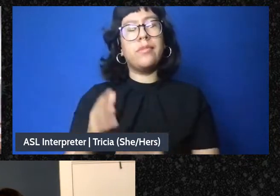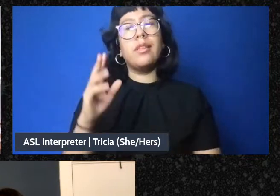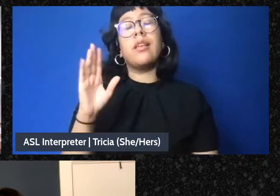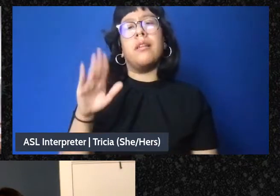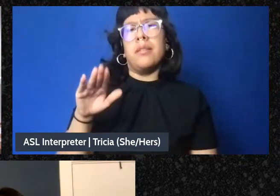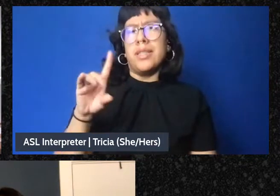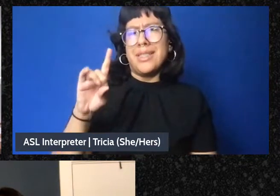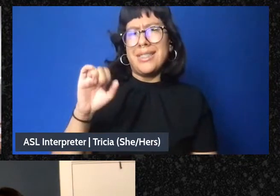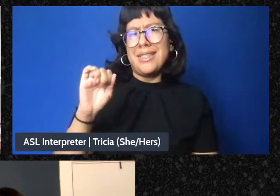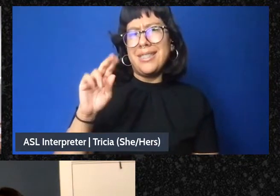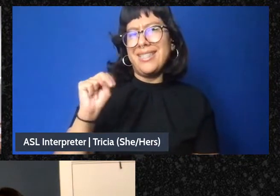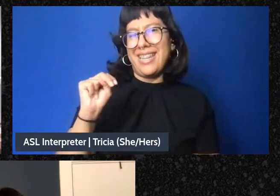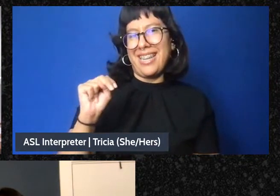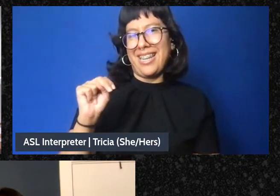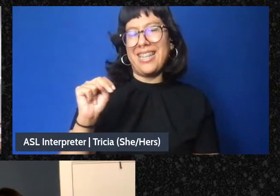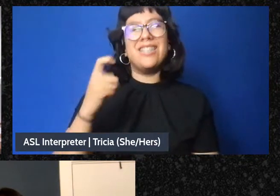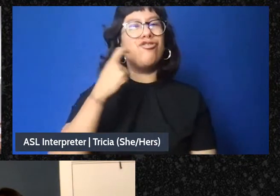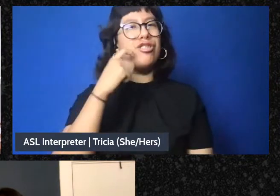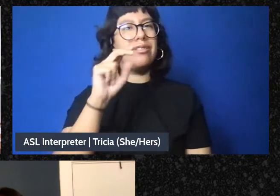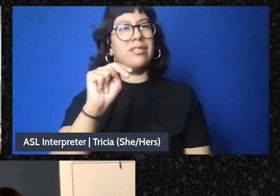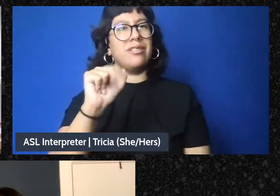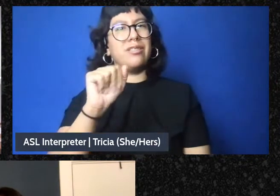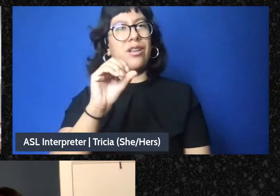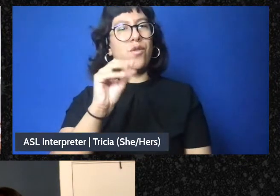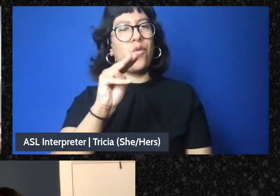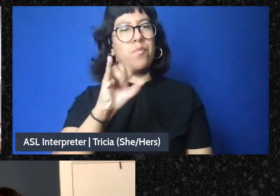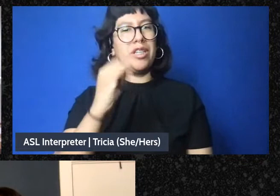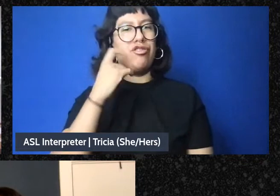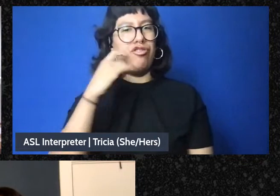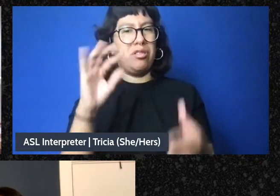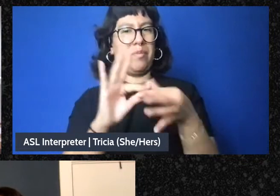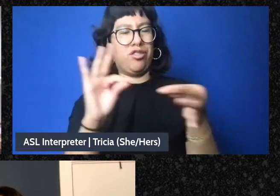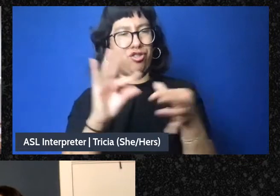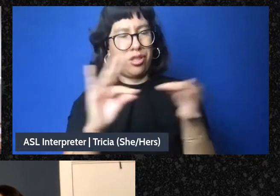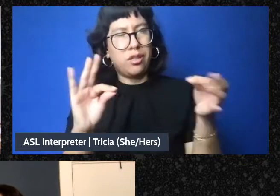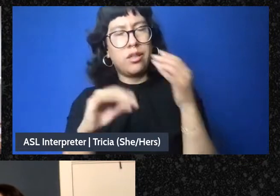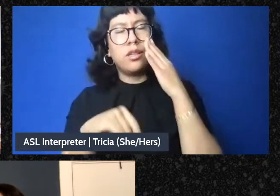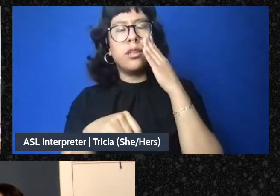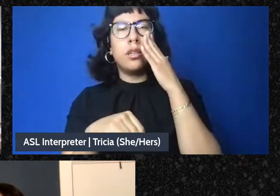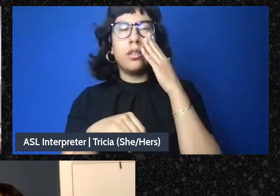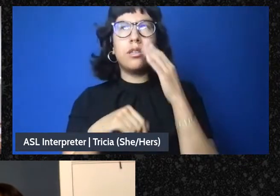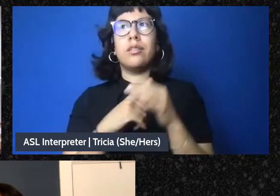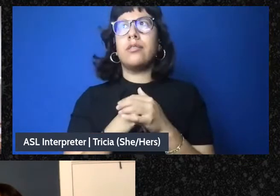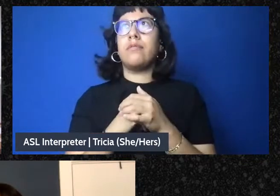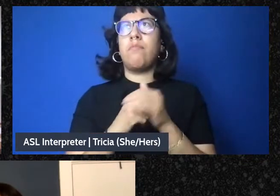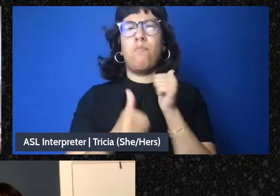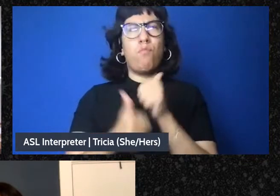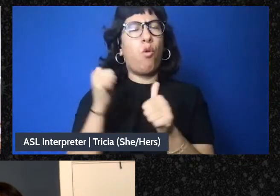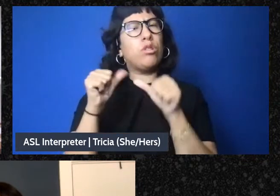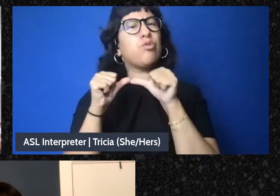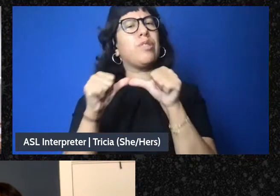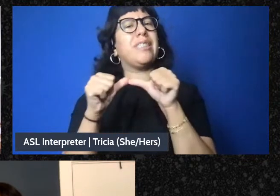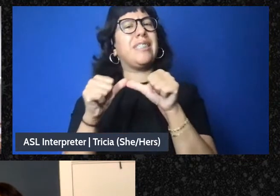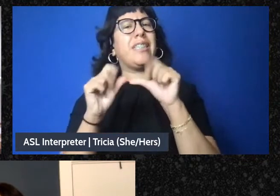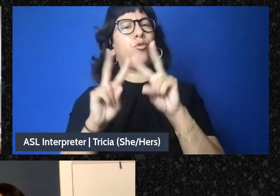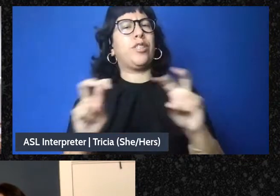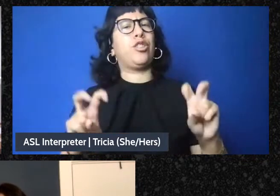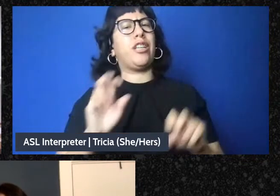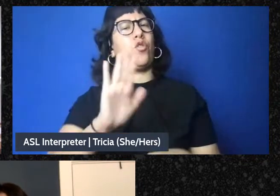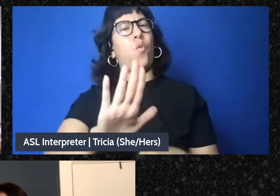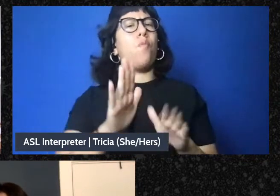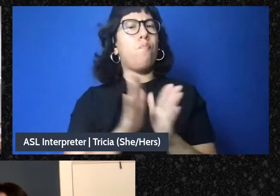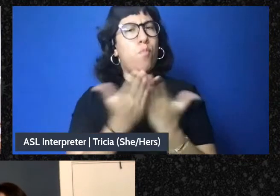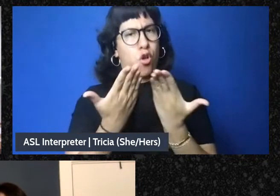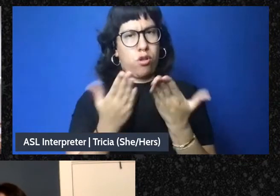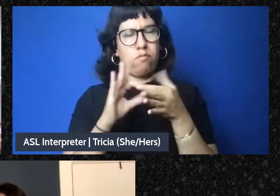building exactly on Naomi's most recent reflections, the most consistent critique then of your book on mutual